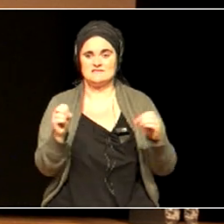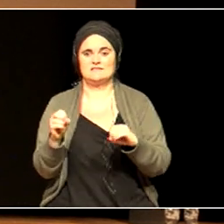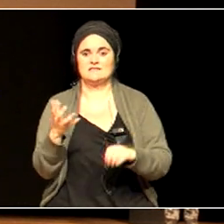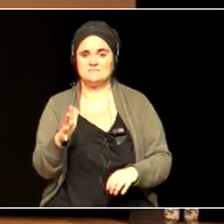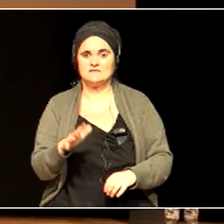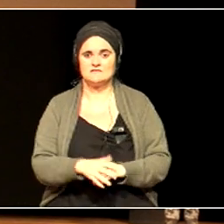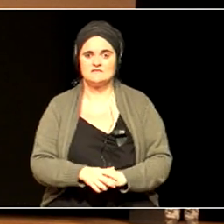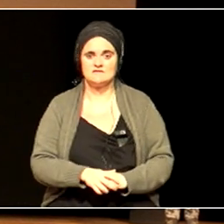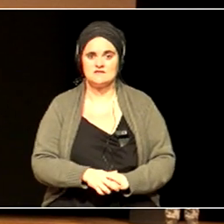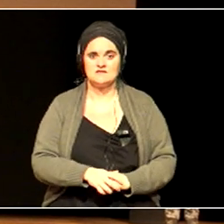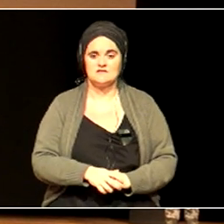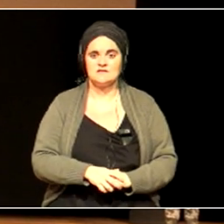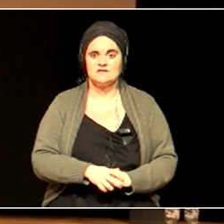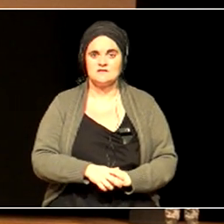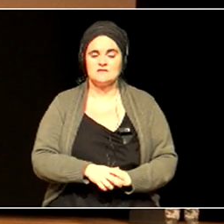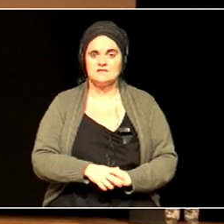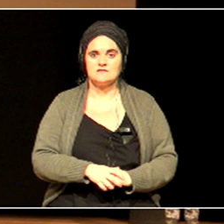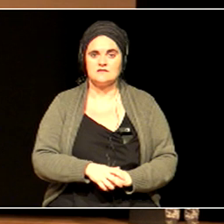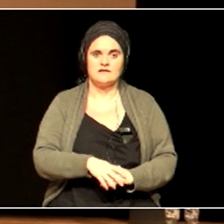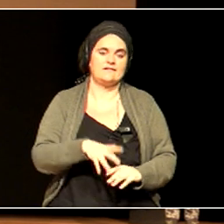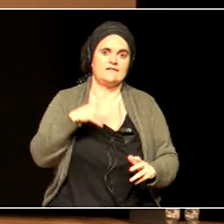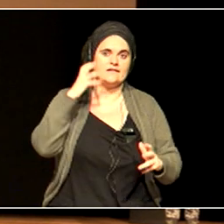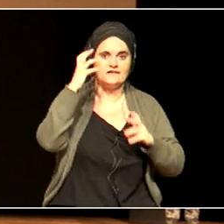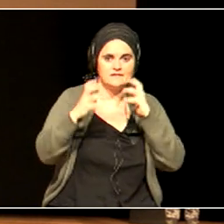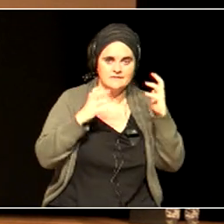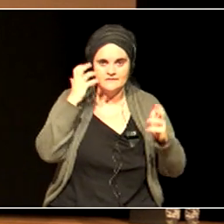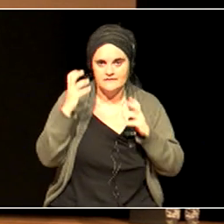reptiles and amphibians have disappeared.